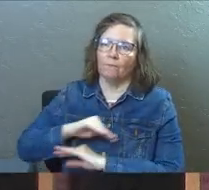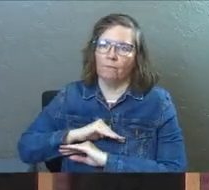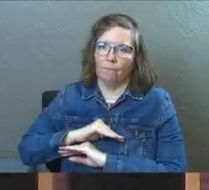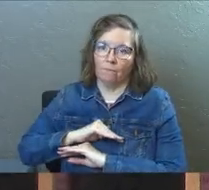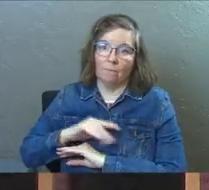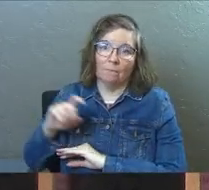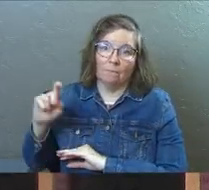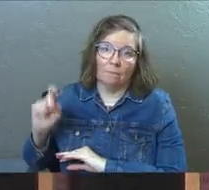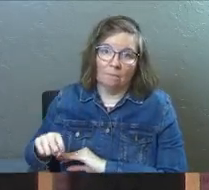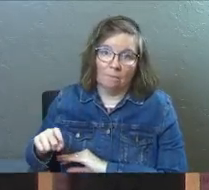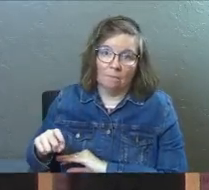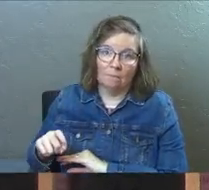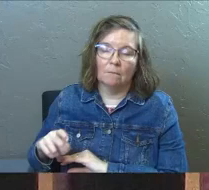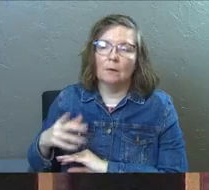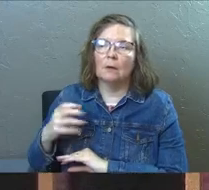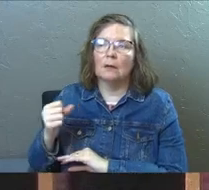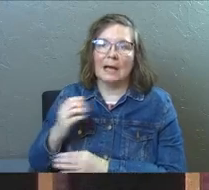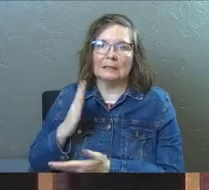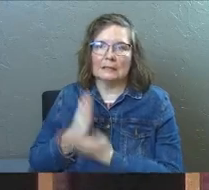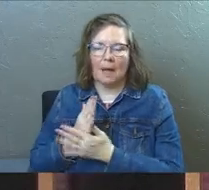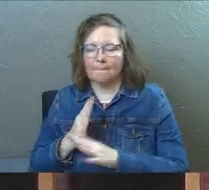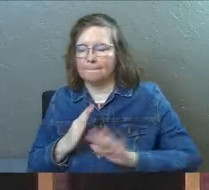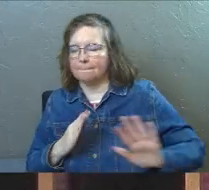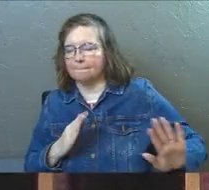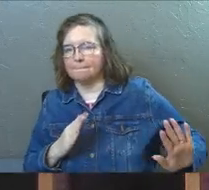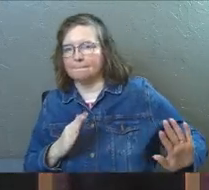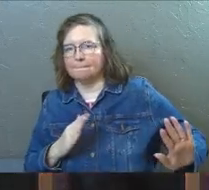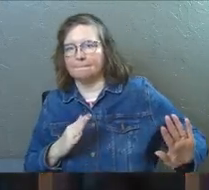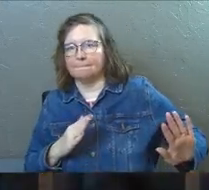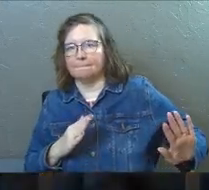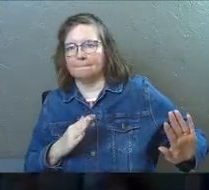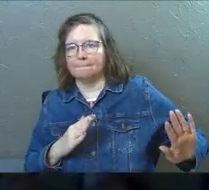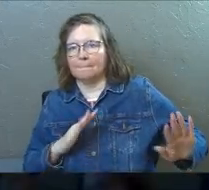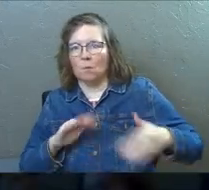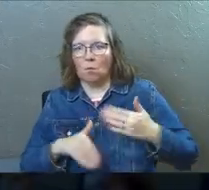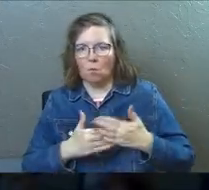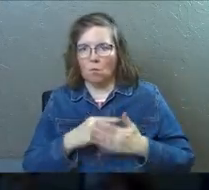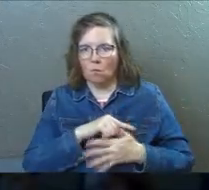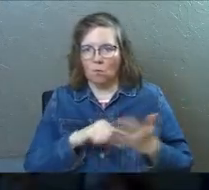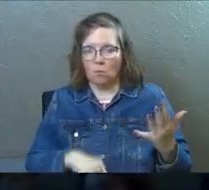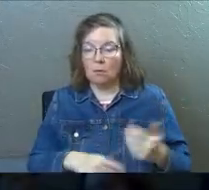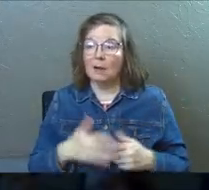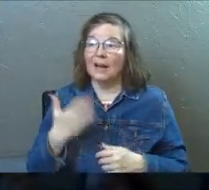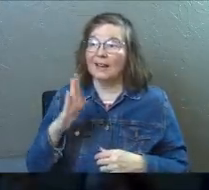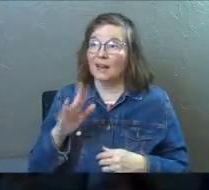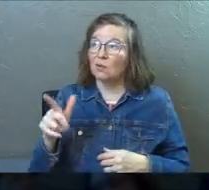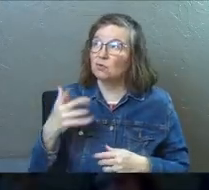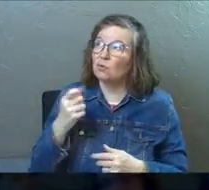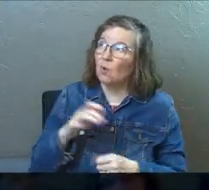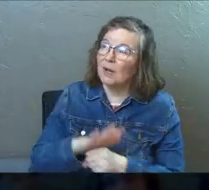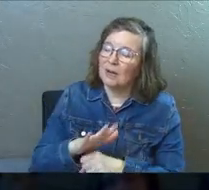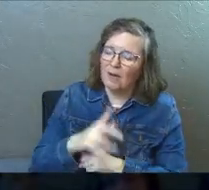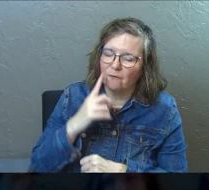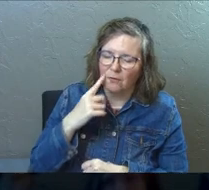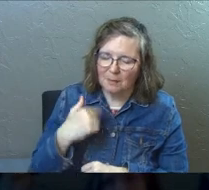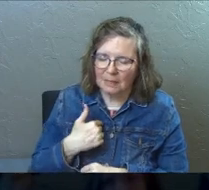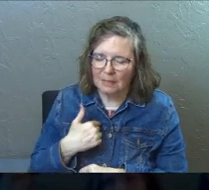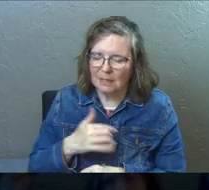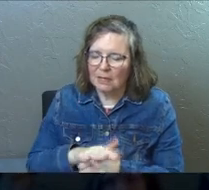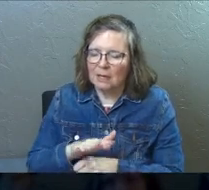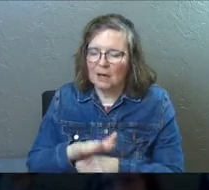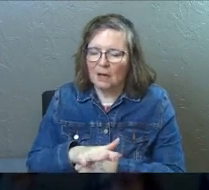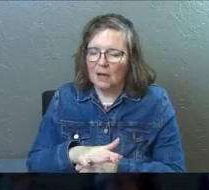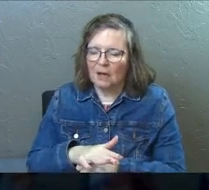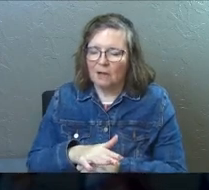and, and, and stop, just stop all of this. And God, you're so enough for me.